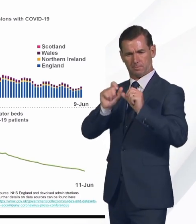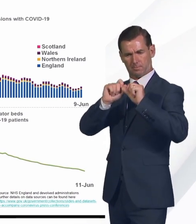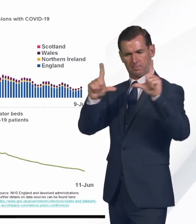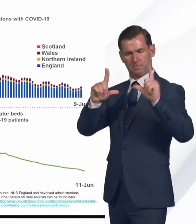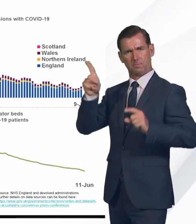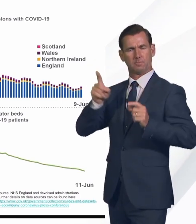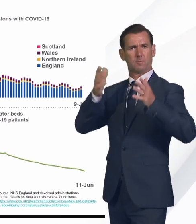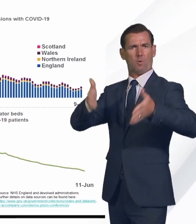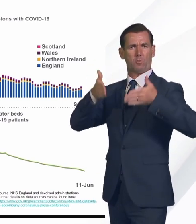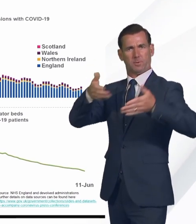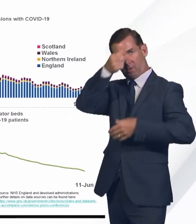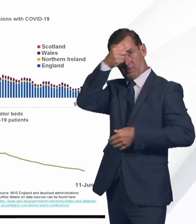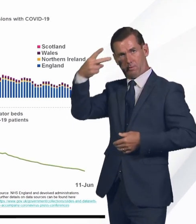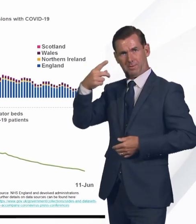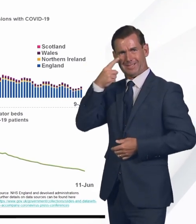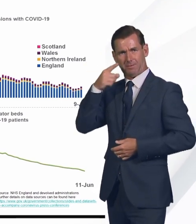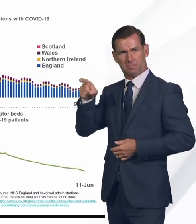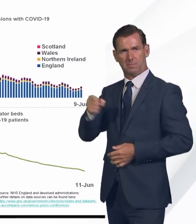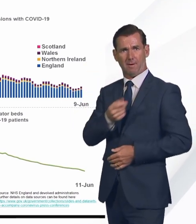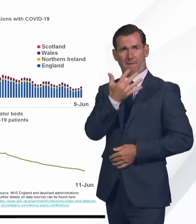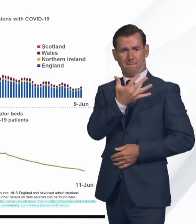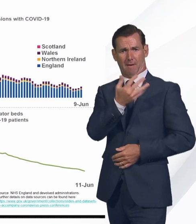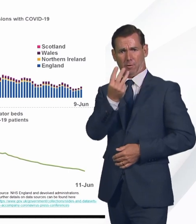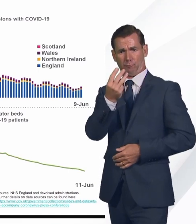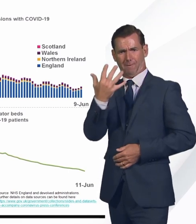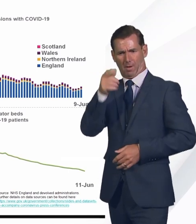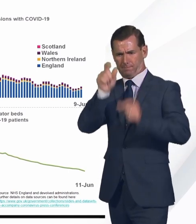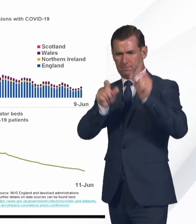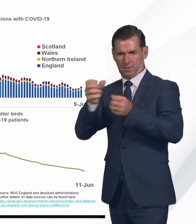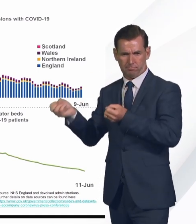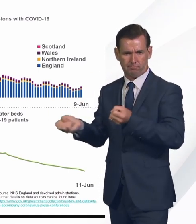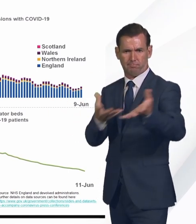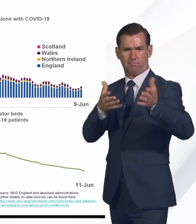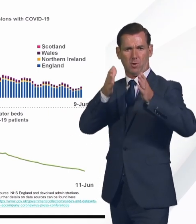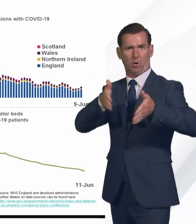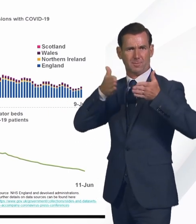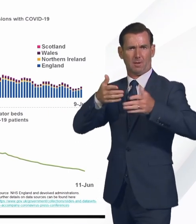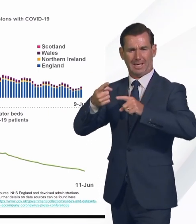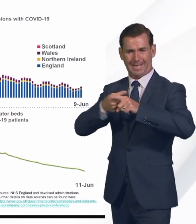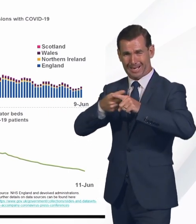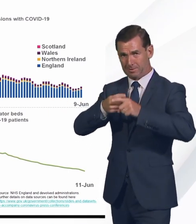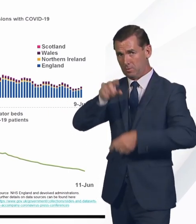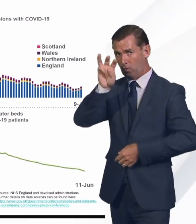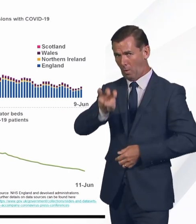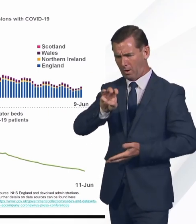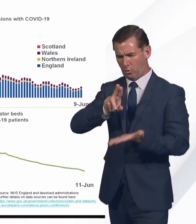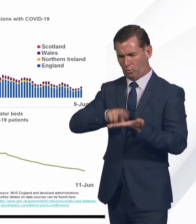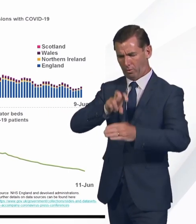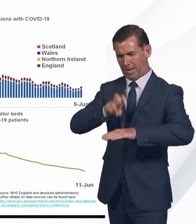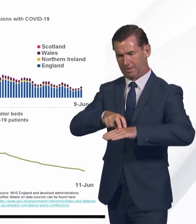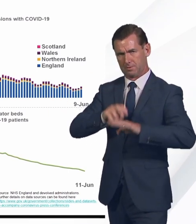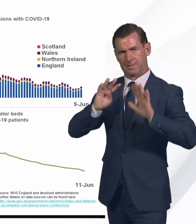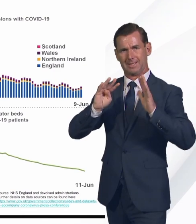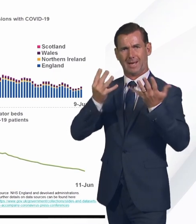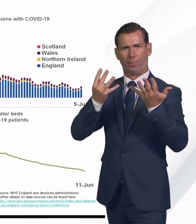535 people were admitted to hospital with coronavirus in England, Wales and Northern Ireland on 9 June,